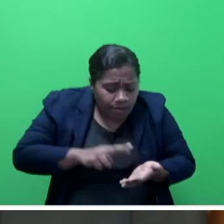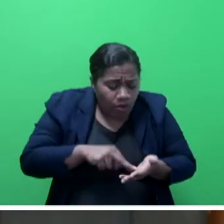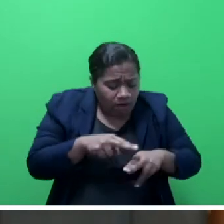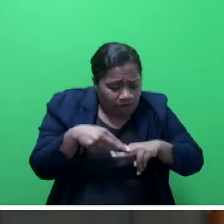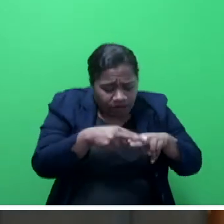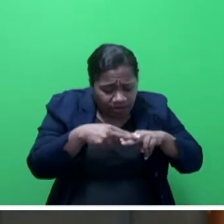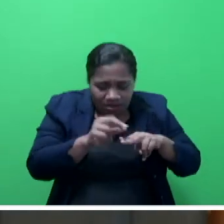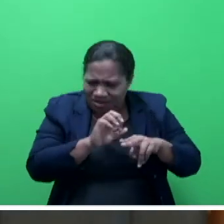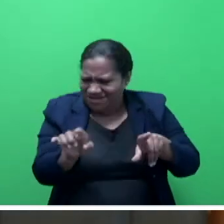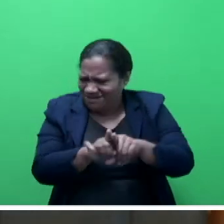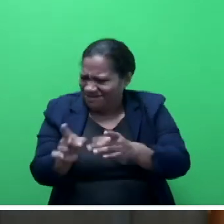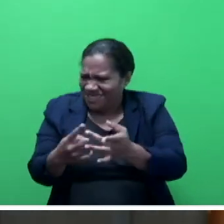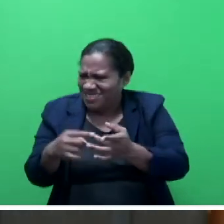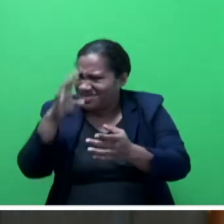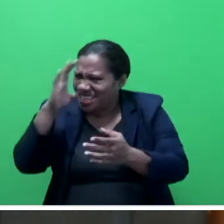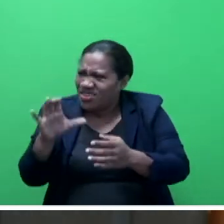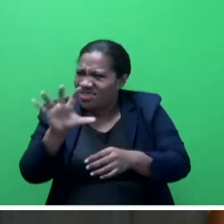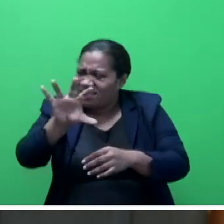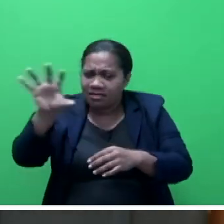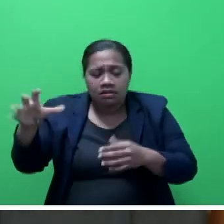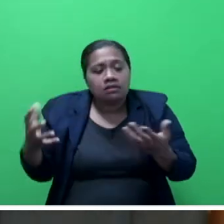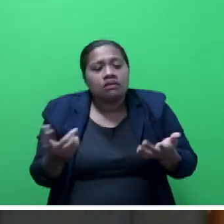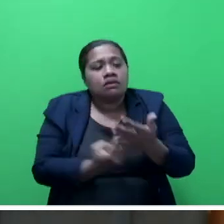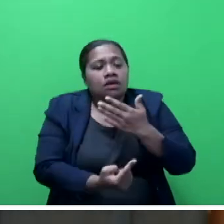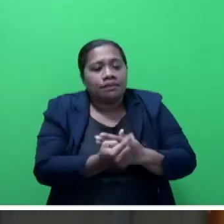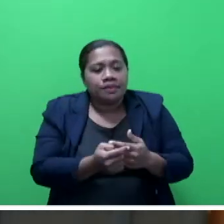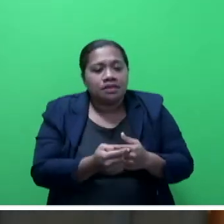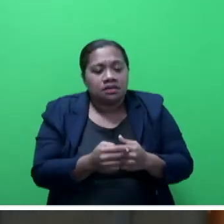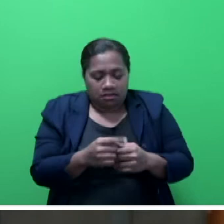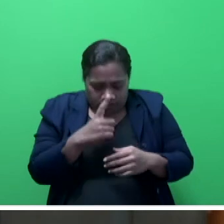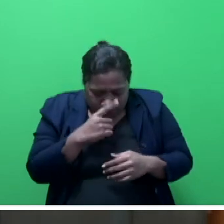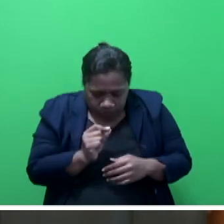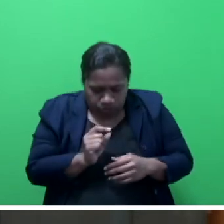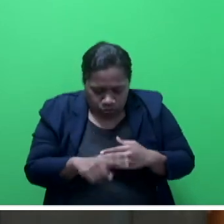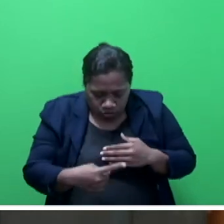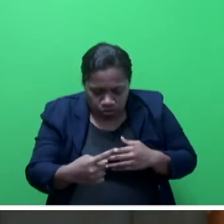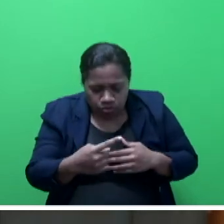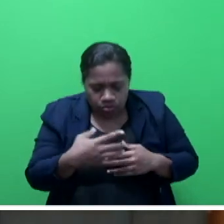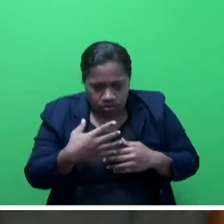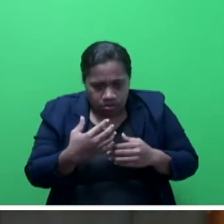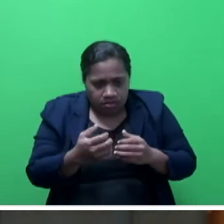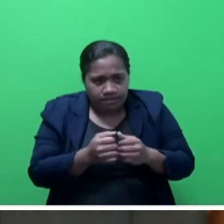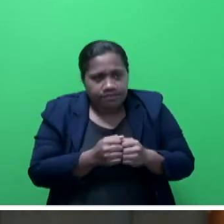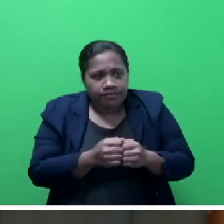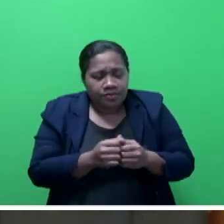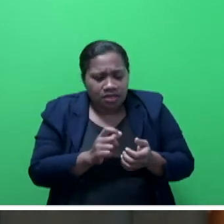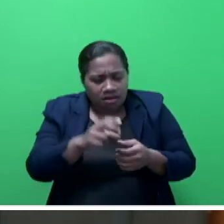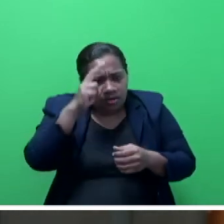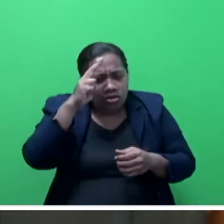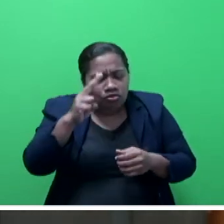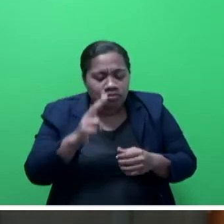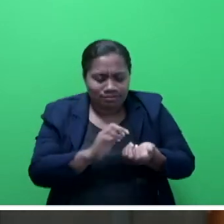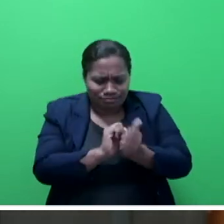many countries globally, has managed to sustain its community, local and national sports competition. I